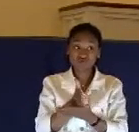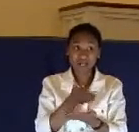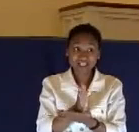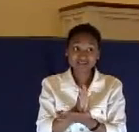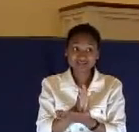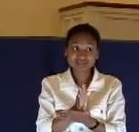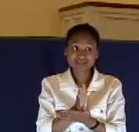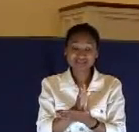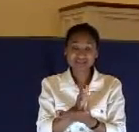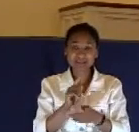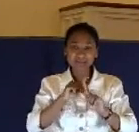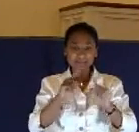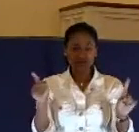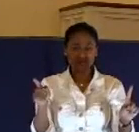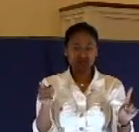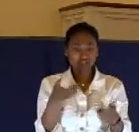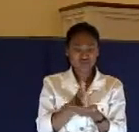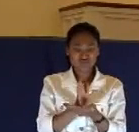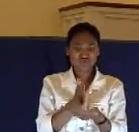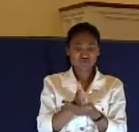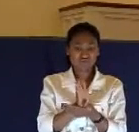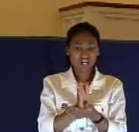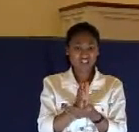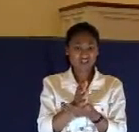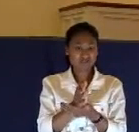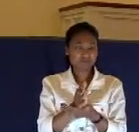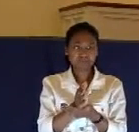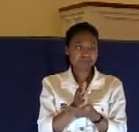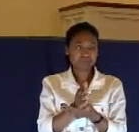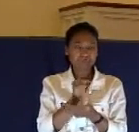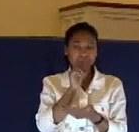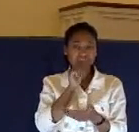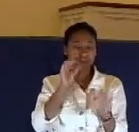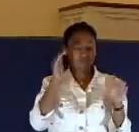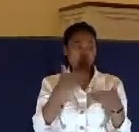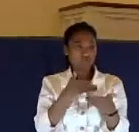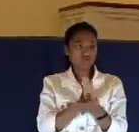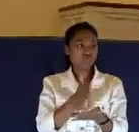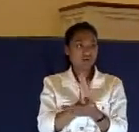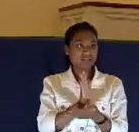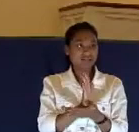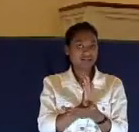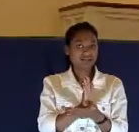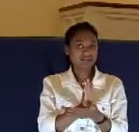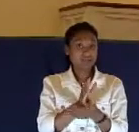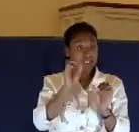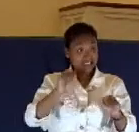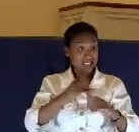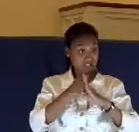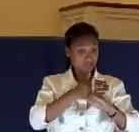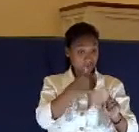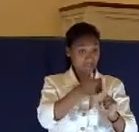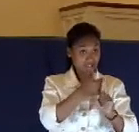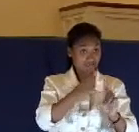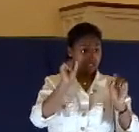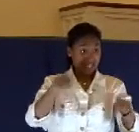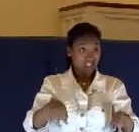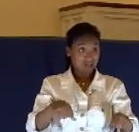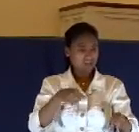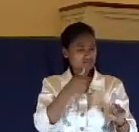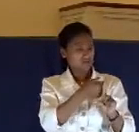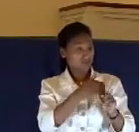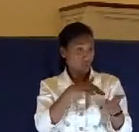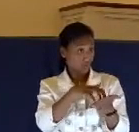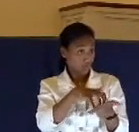And he had the ability to defend himself, but he didn't. Do you think Jesus was a helpless victim at Calvary? Of course he